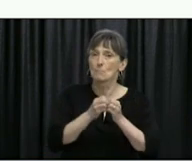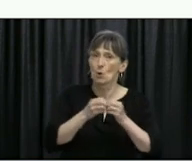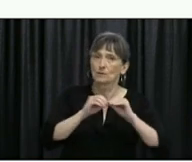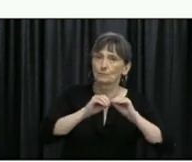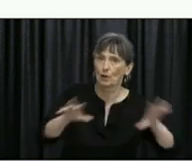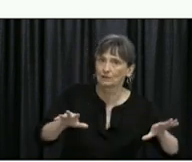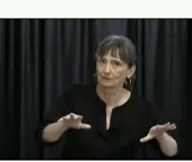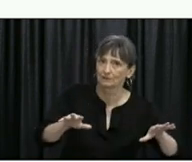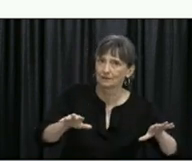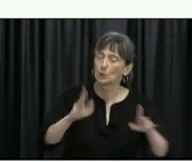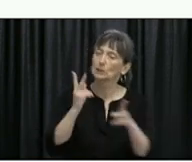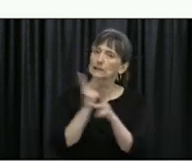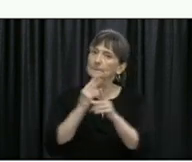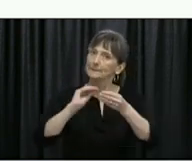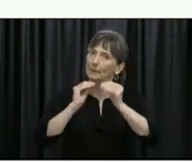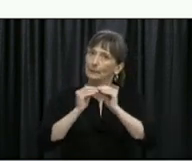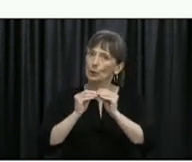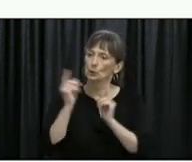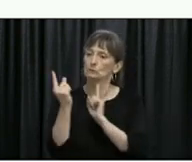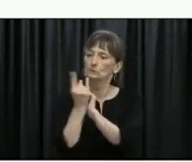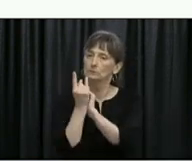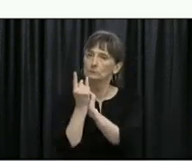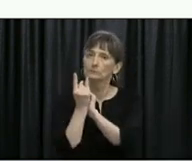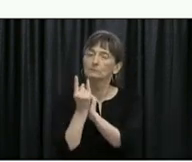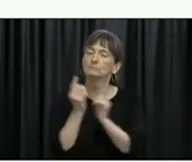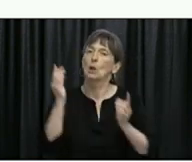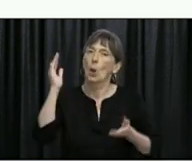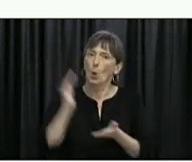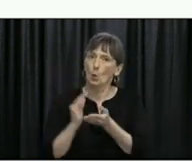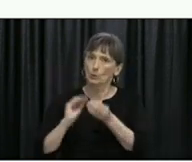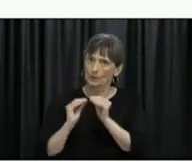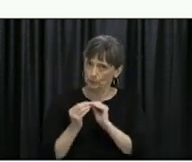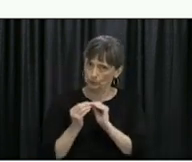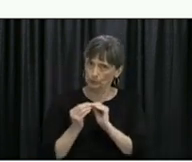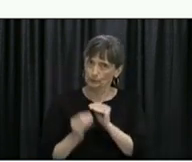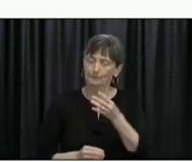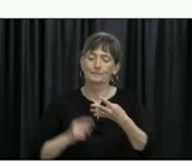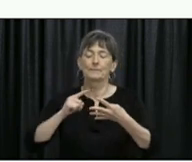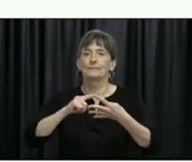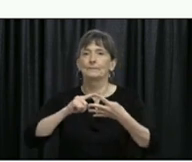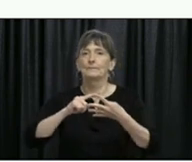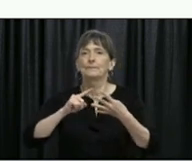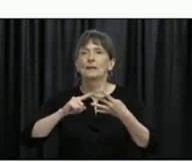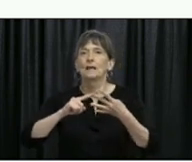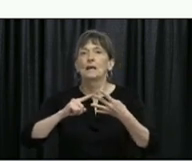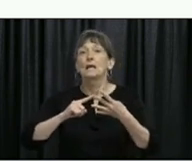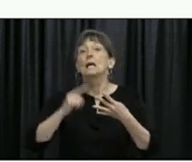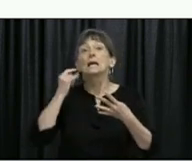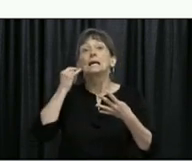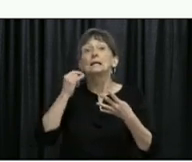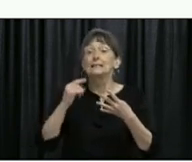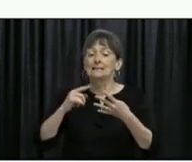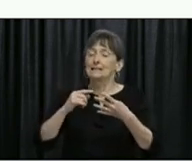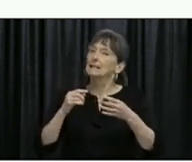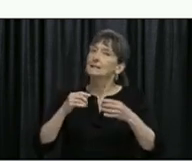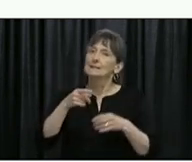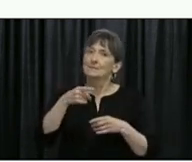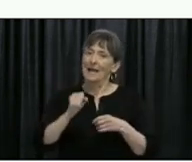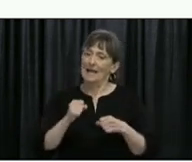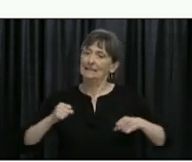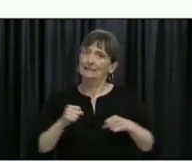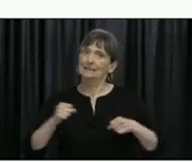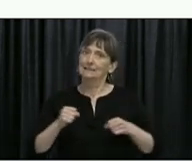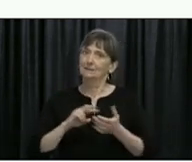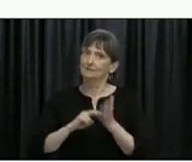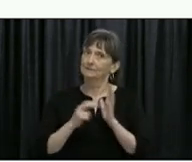spread. So, keep your contacts, your number of contacts outside your bubble as small as possible. Physically distancing is crucial